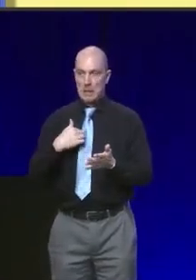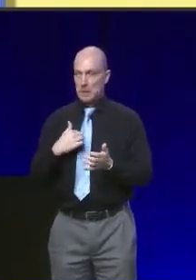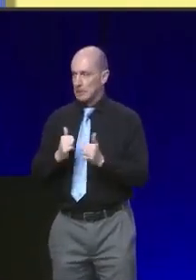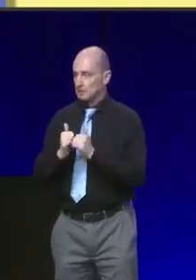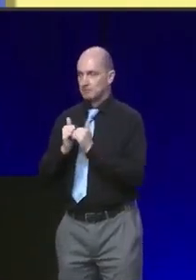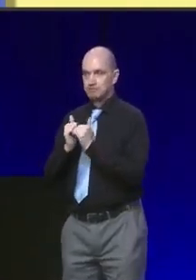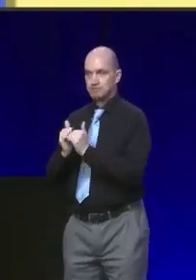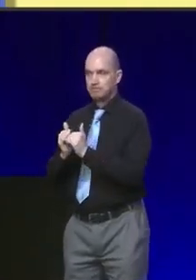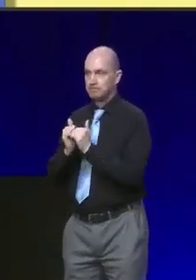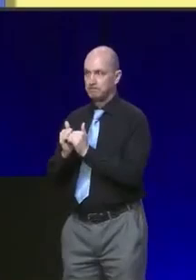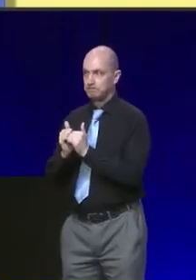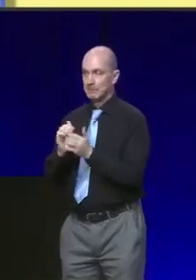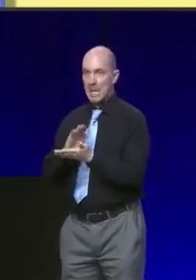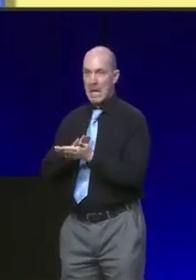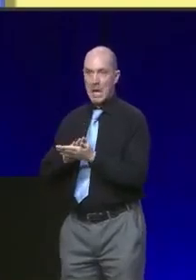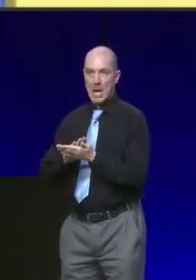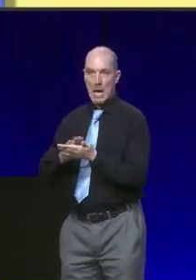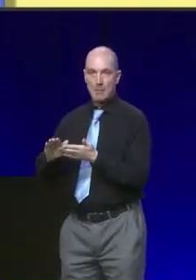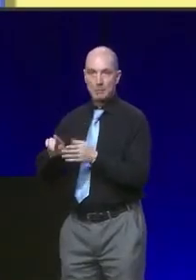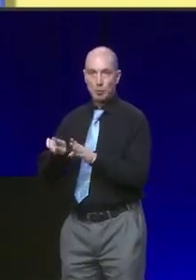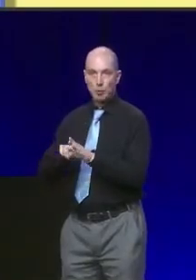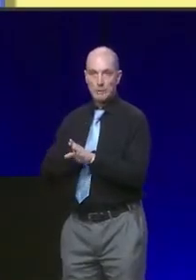my predecessor, Hamza Yousaf.